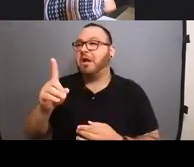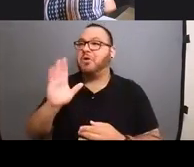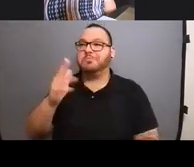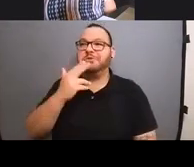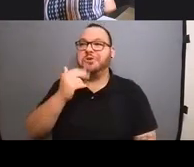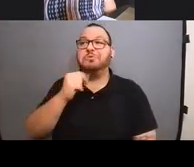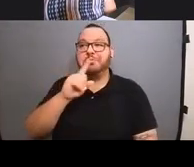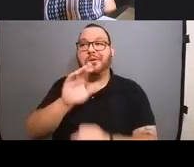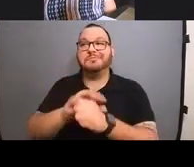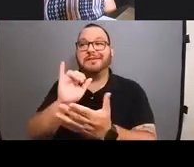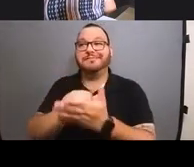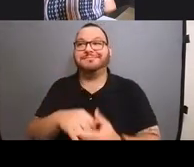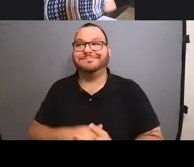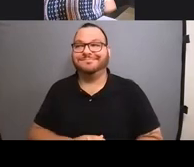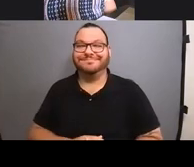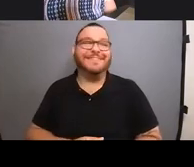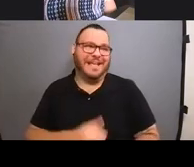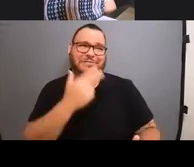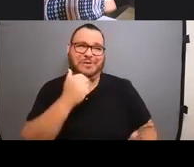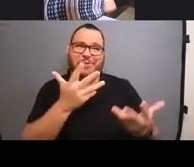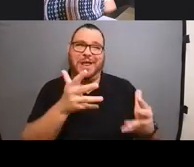I can promise that. It's cute already.